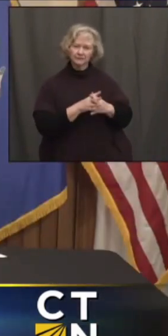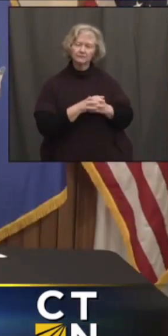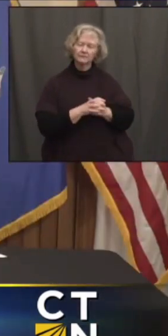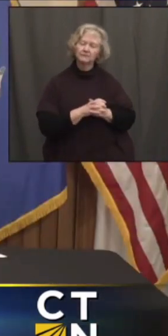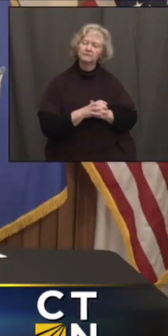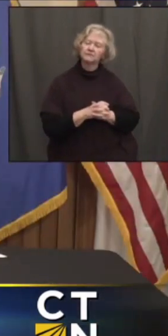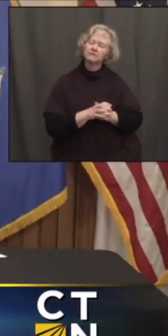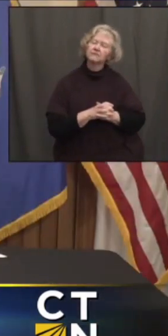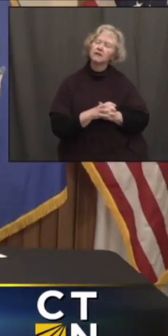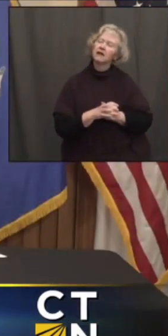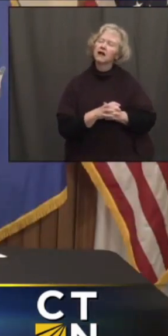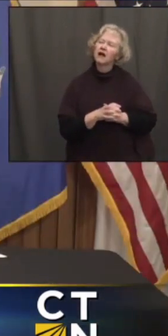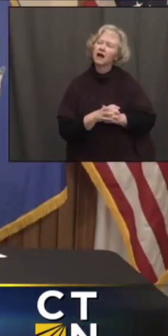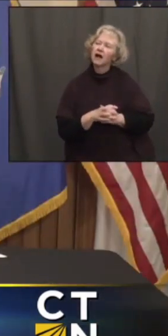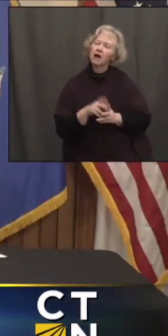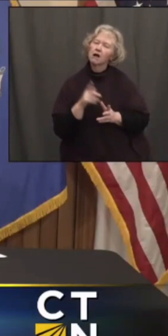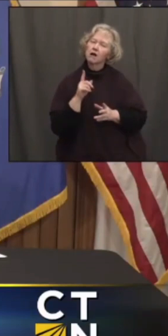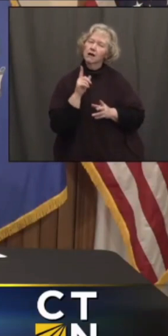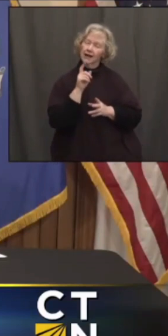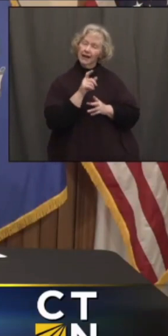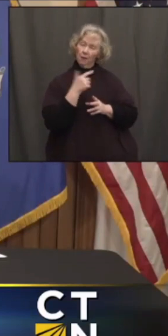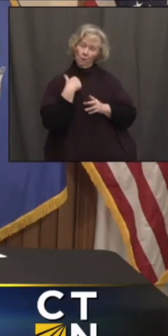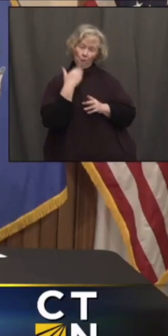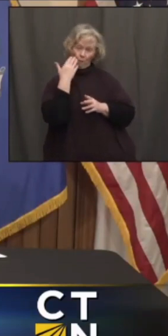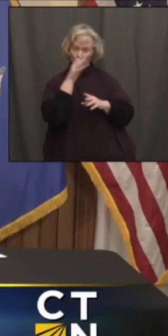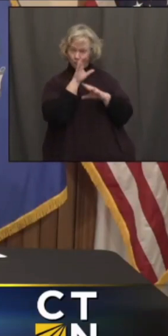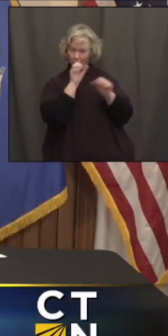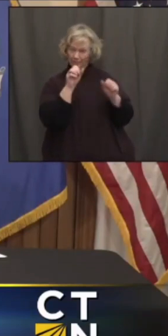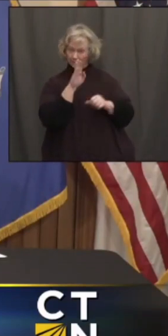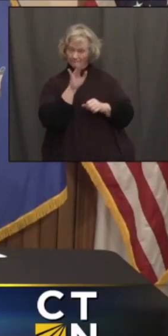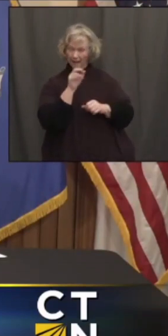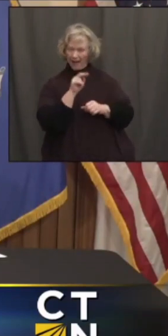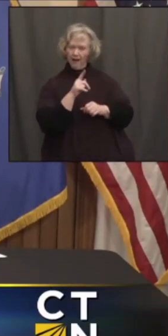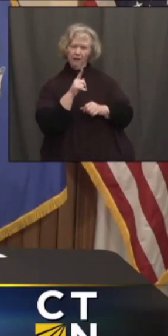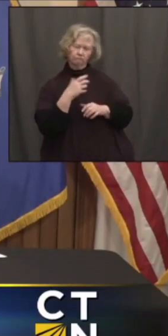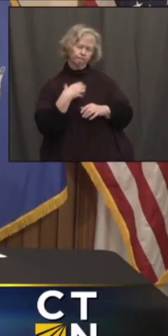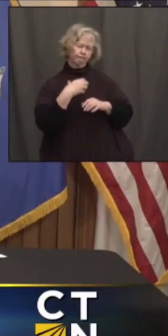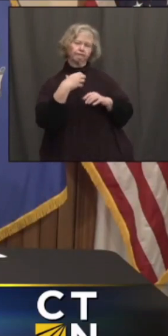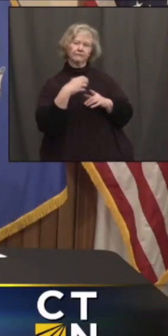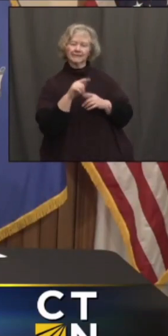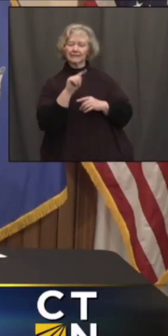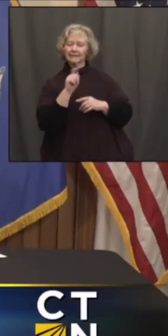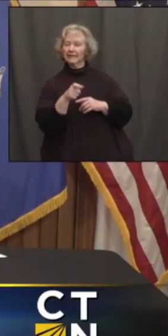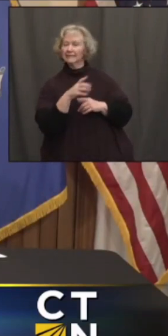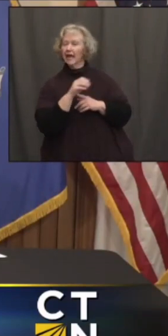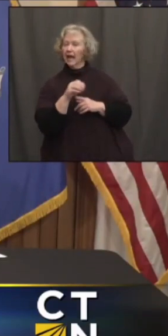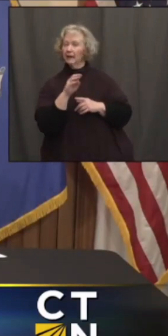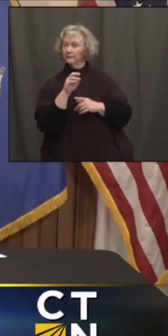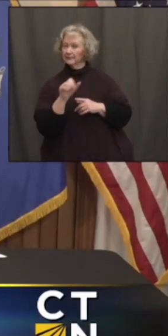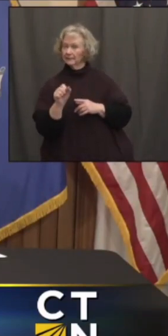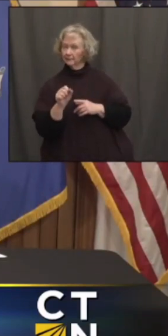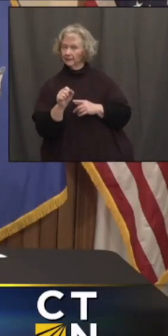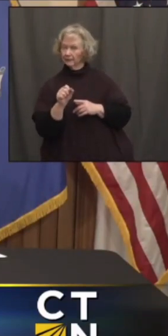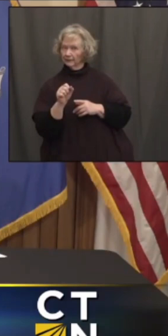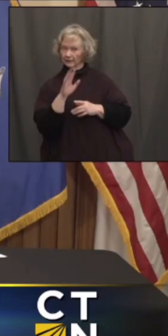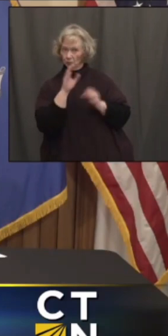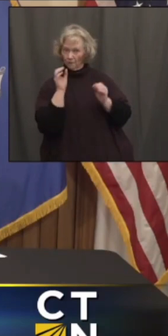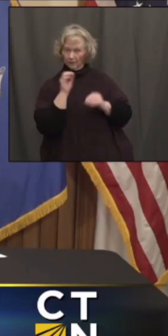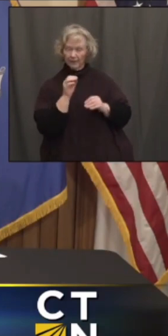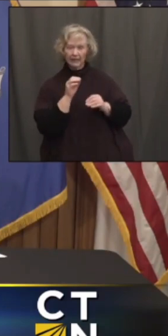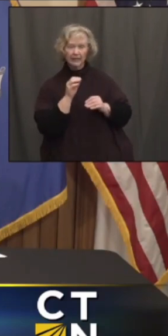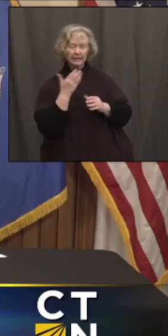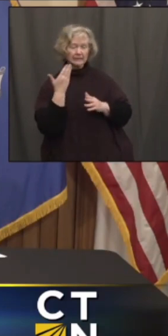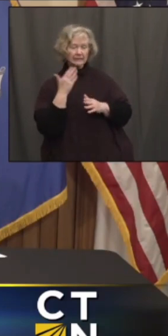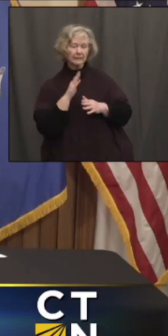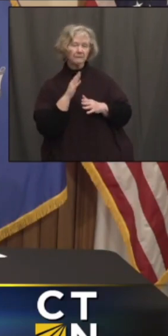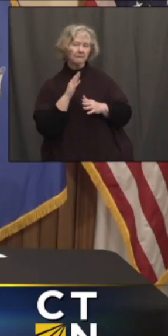So, we heard what President Biden thinks about what Texas and Mississippi are doing. In general, his administration seems